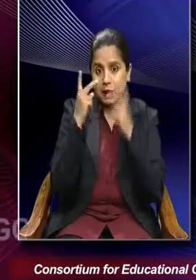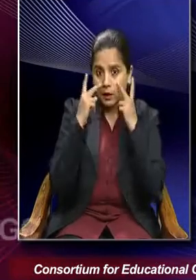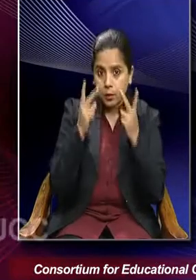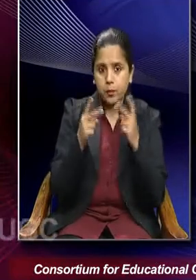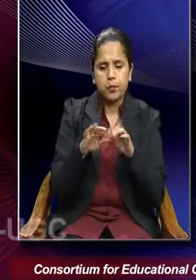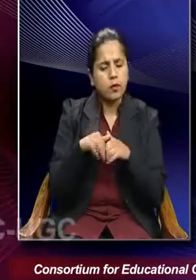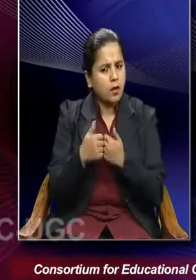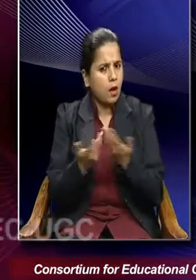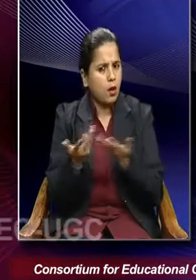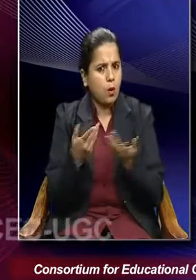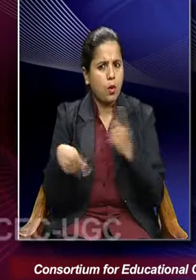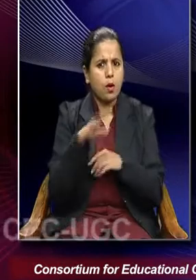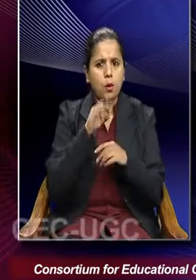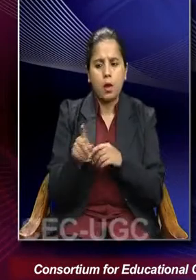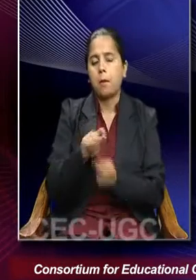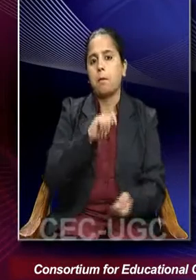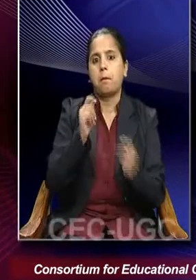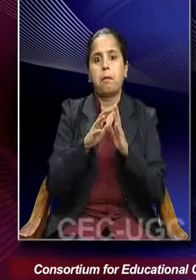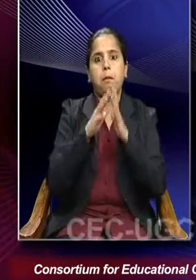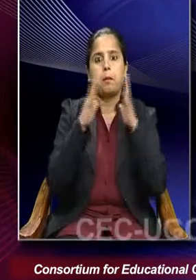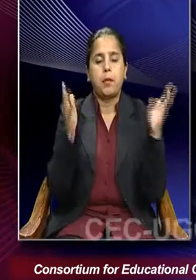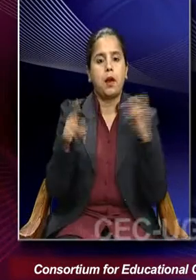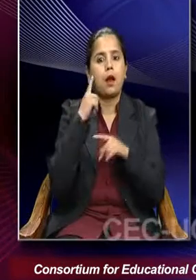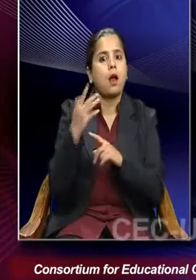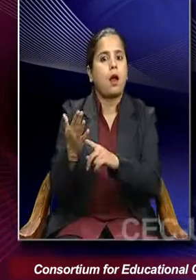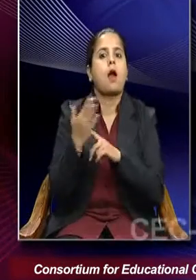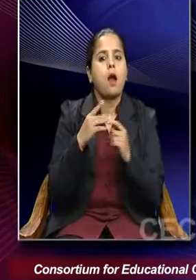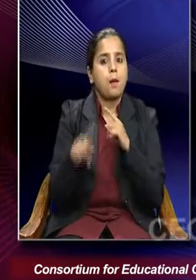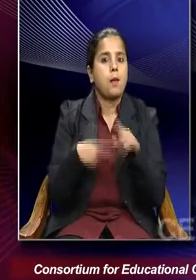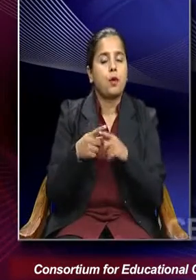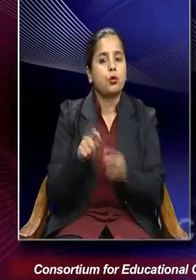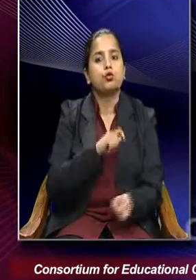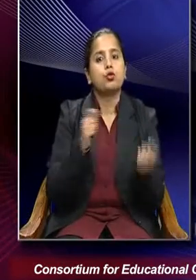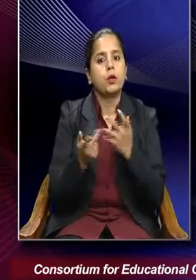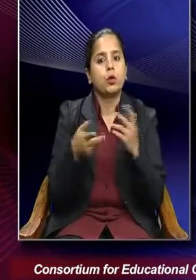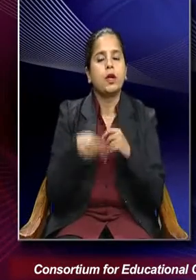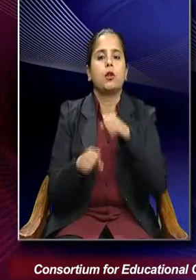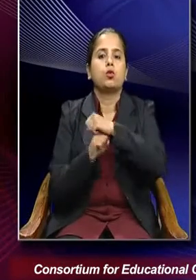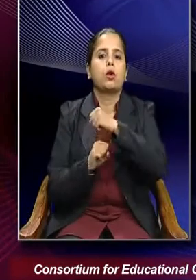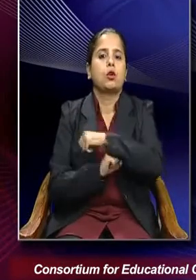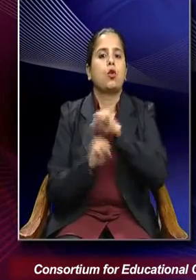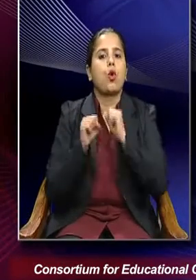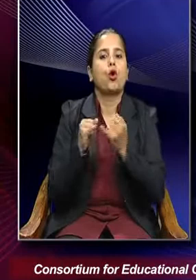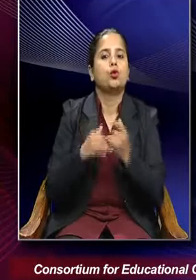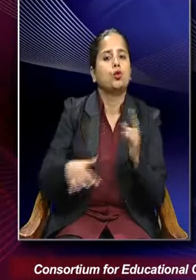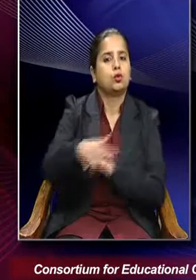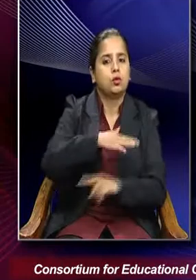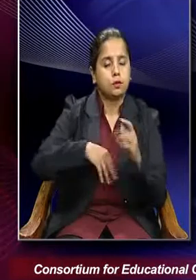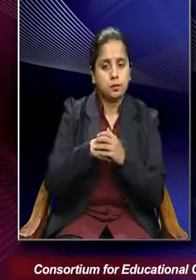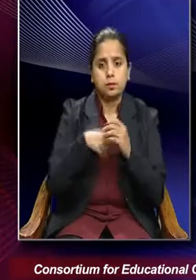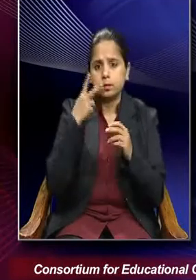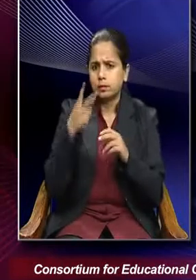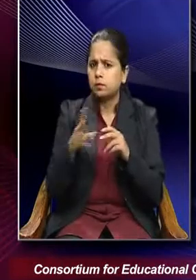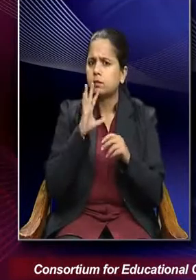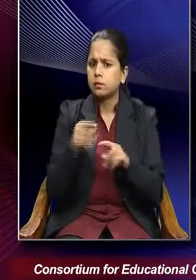how a revolution can bring about a change in the structures of the society. So conflict